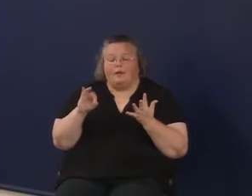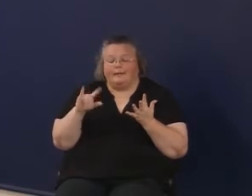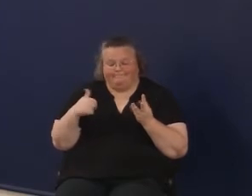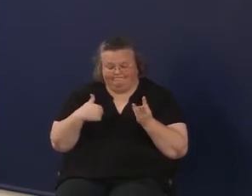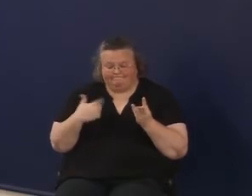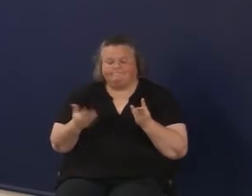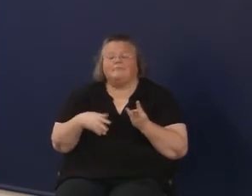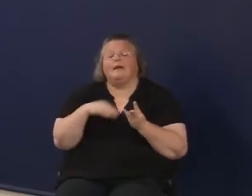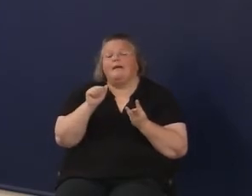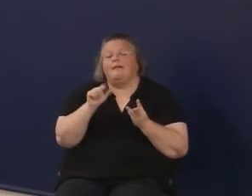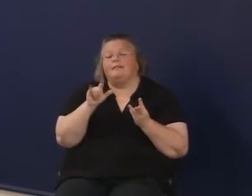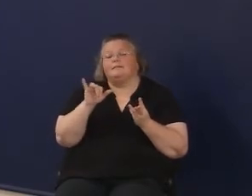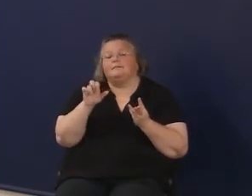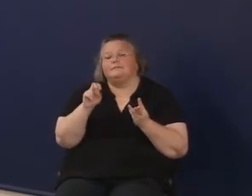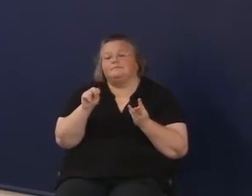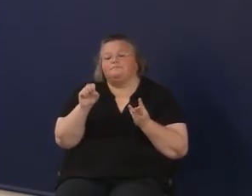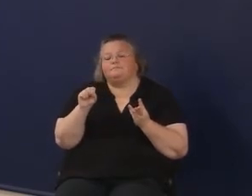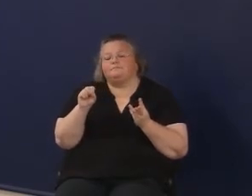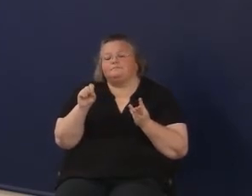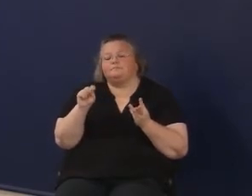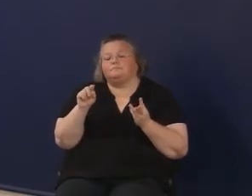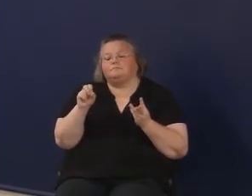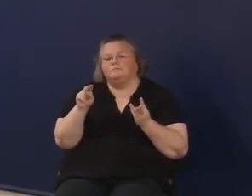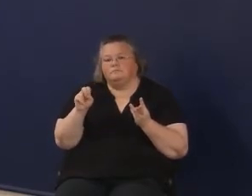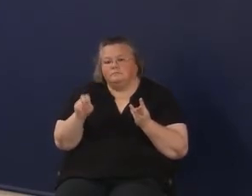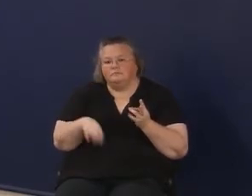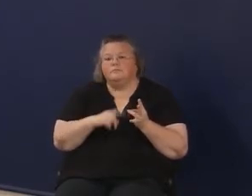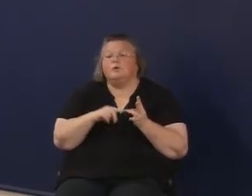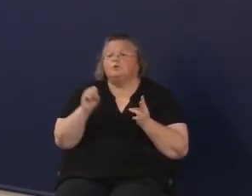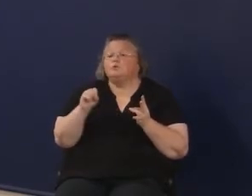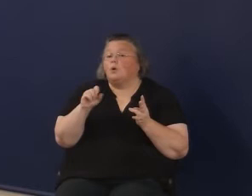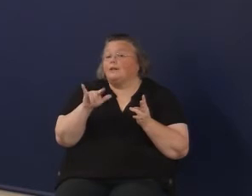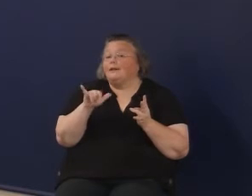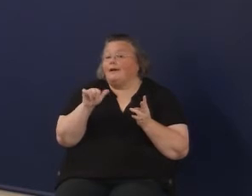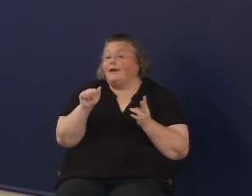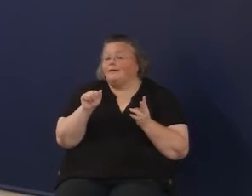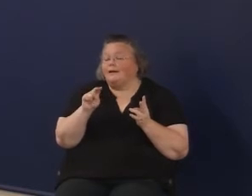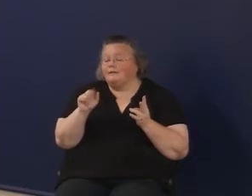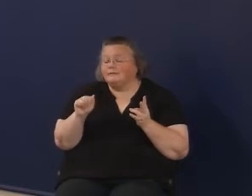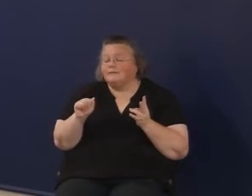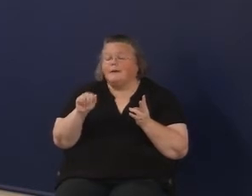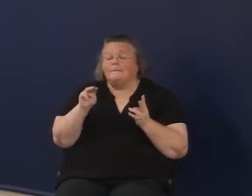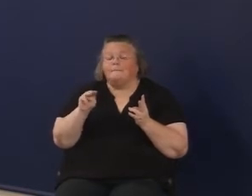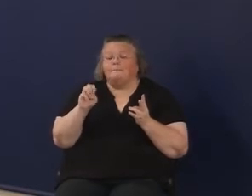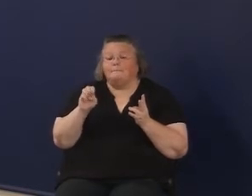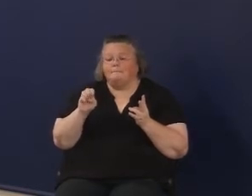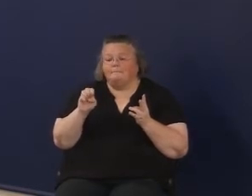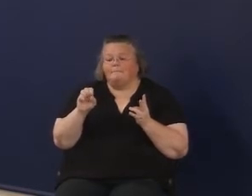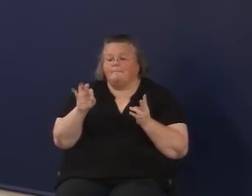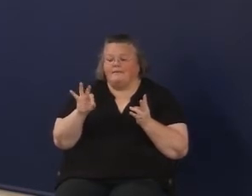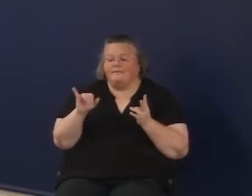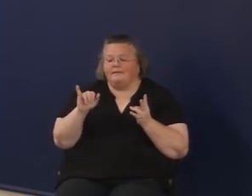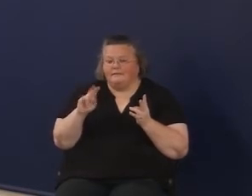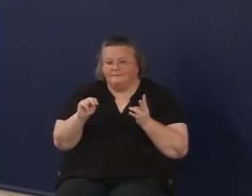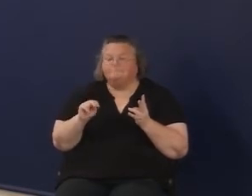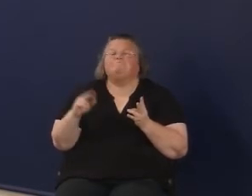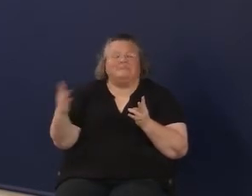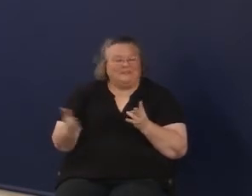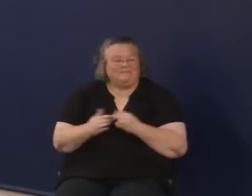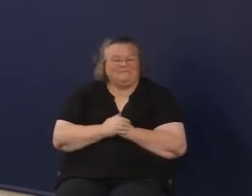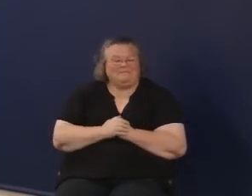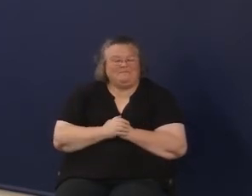Allison Sloan. I'm here. So Liana Messon. And I'm here. All right. So I am very